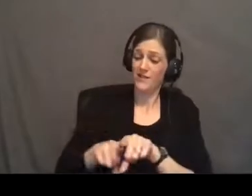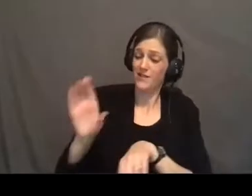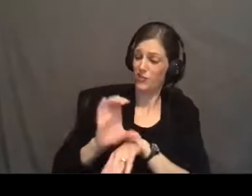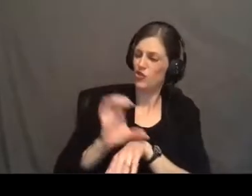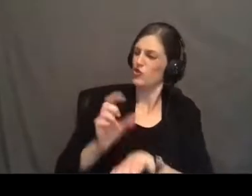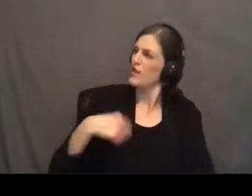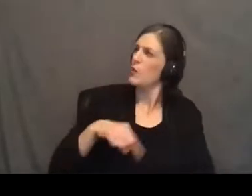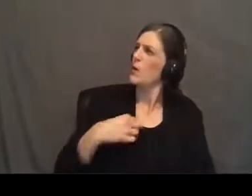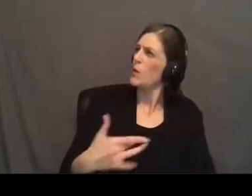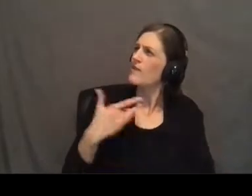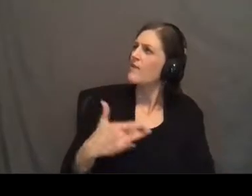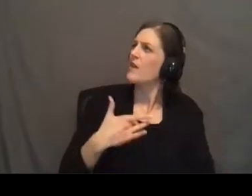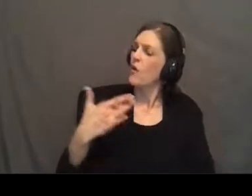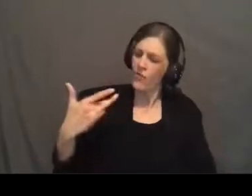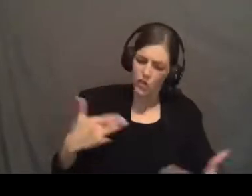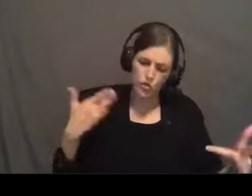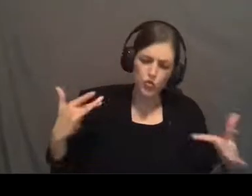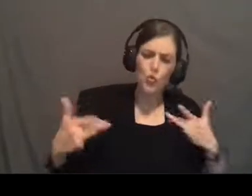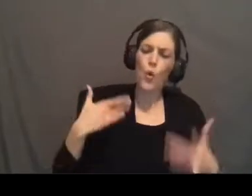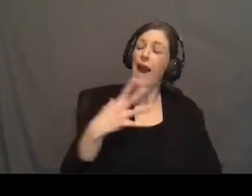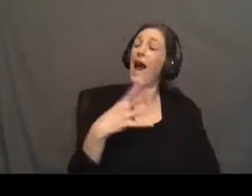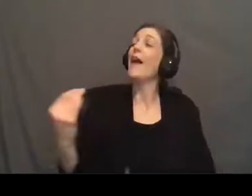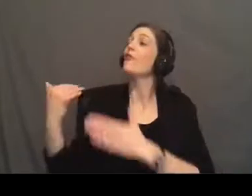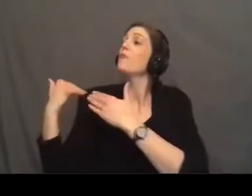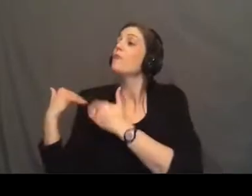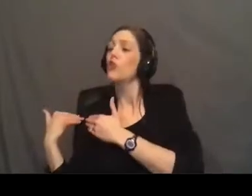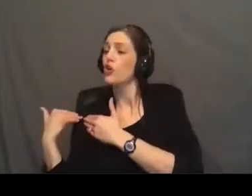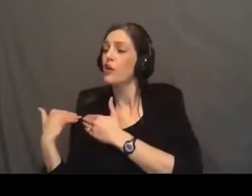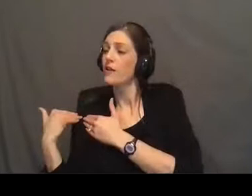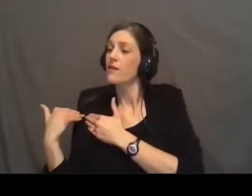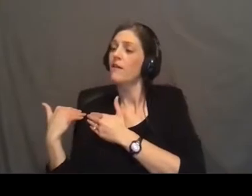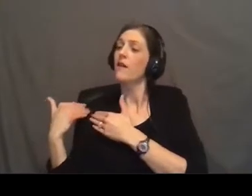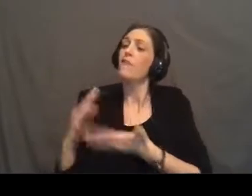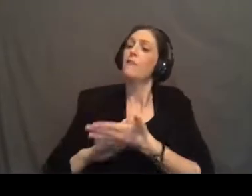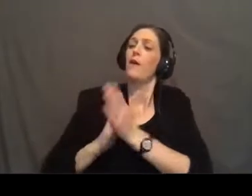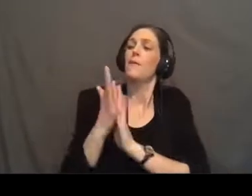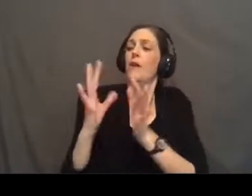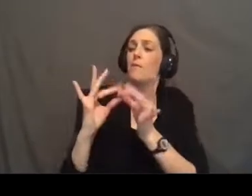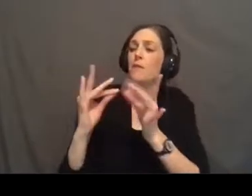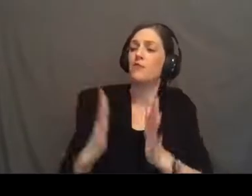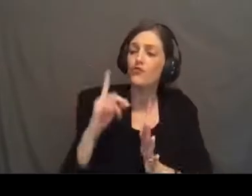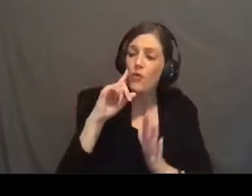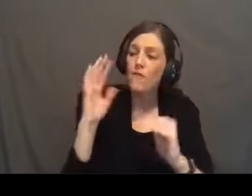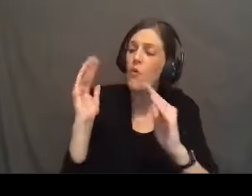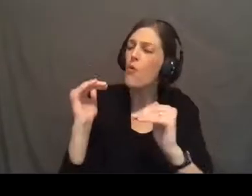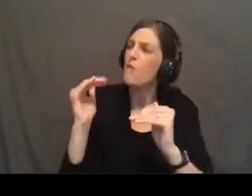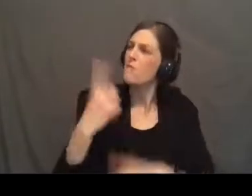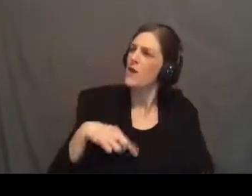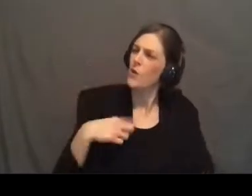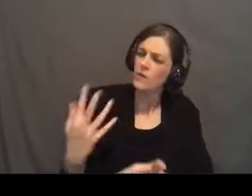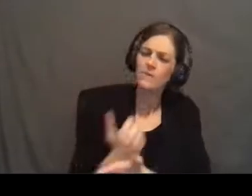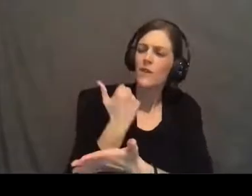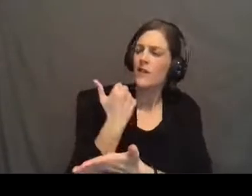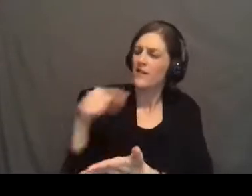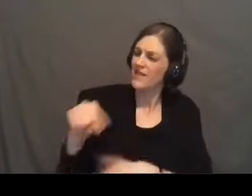would feel the joy and the burden of being a messenger of hope God may we take advantage of this season